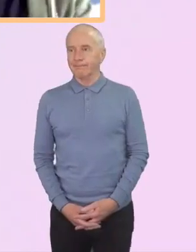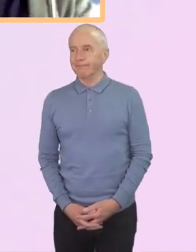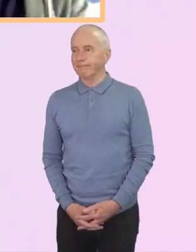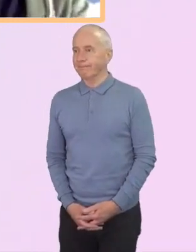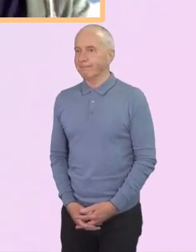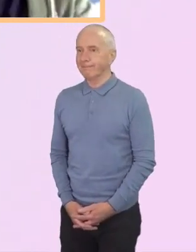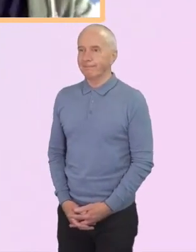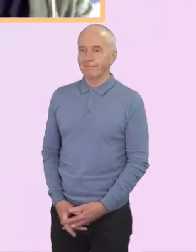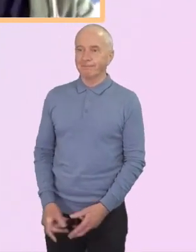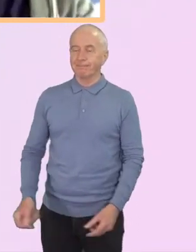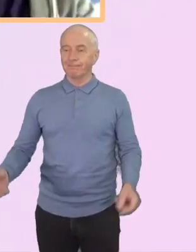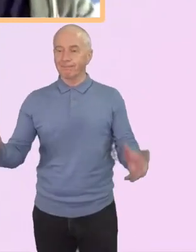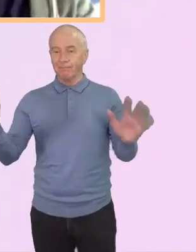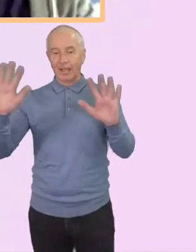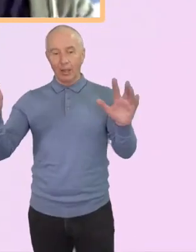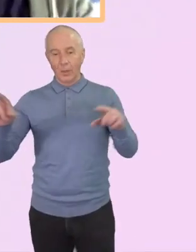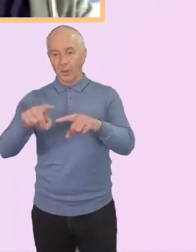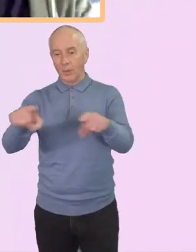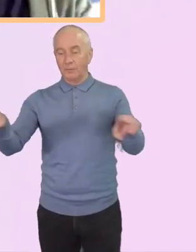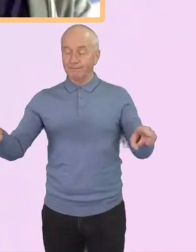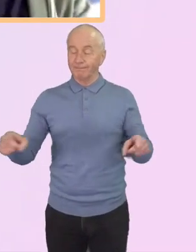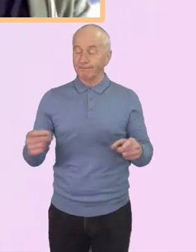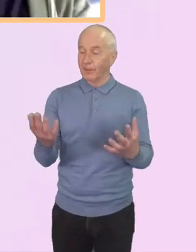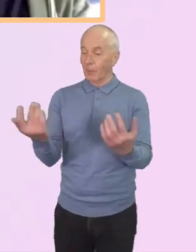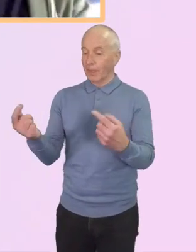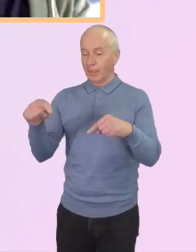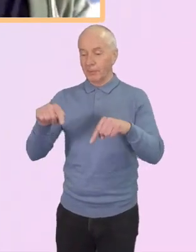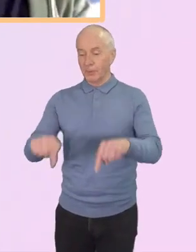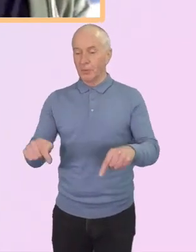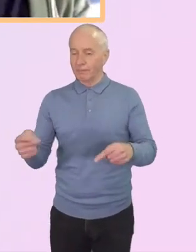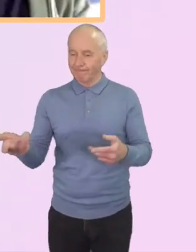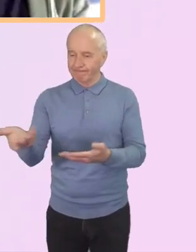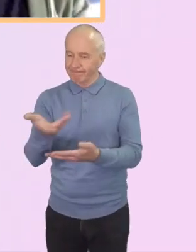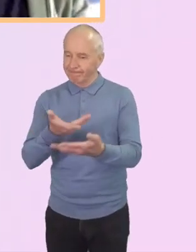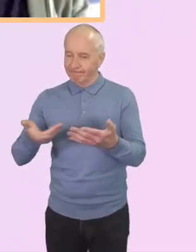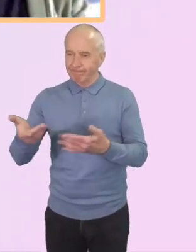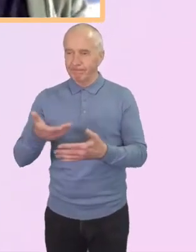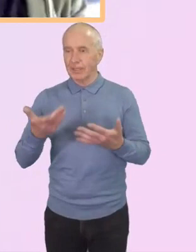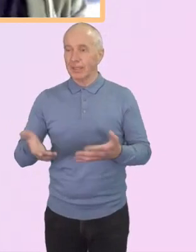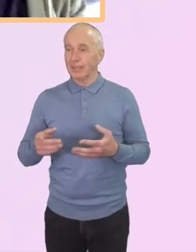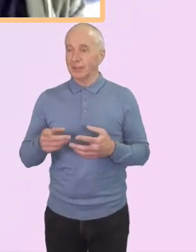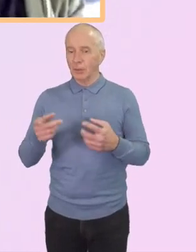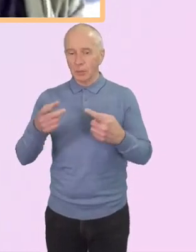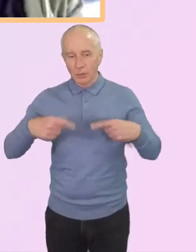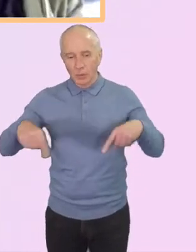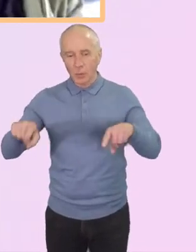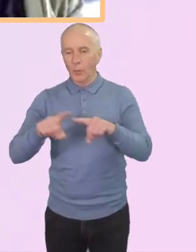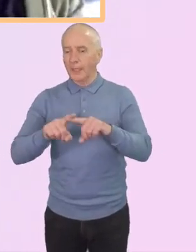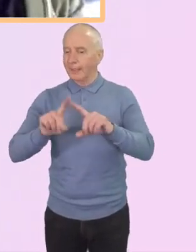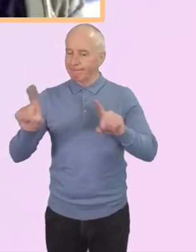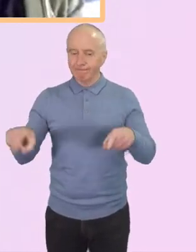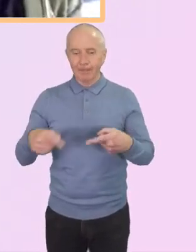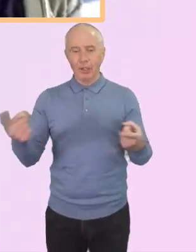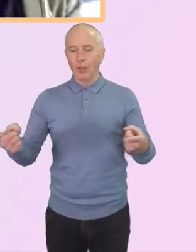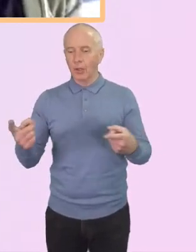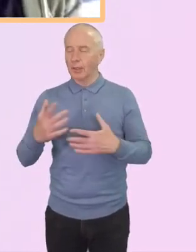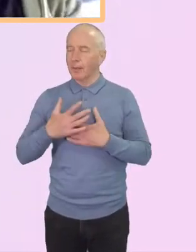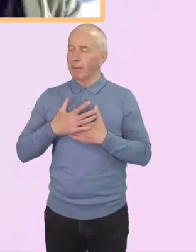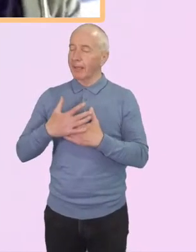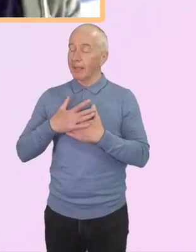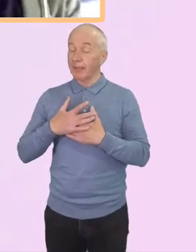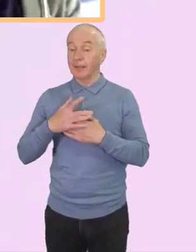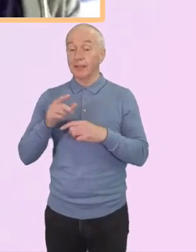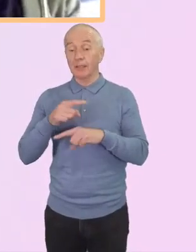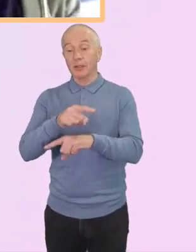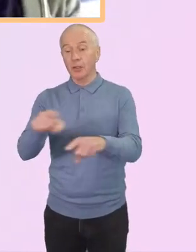Hello, everyone. Welcome to our seminar today called We Can't Breathe Until You Can. So you're in